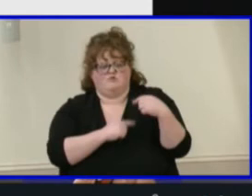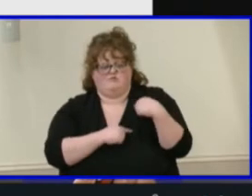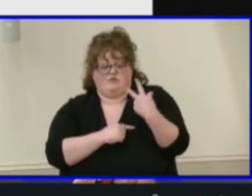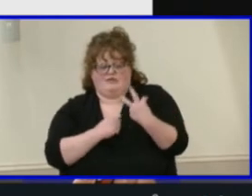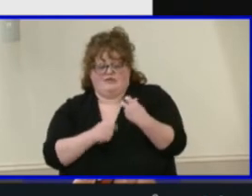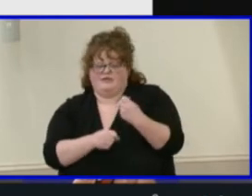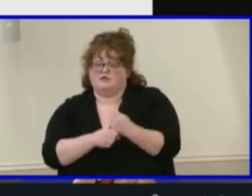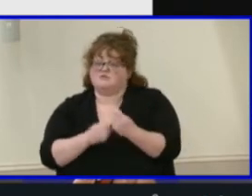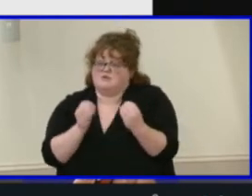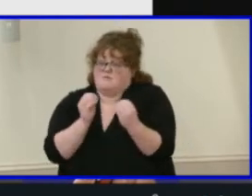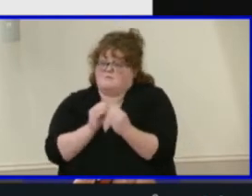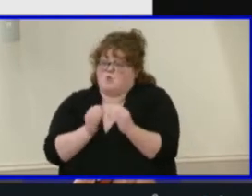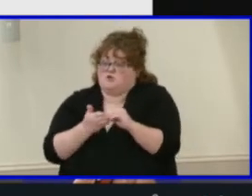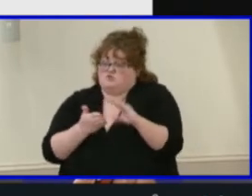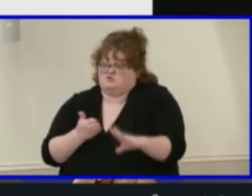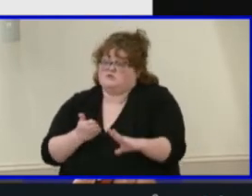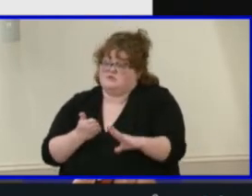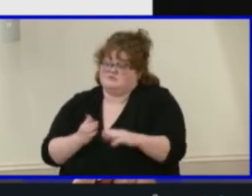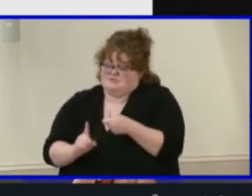apply has increased.